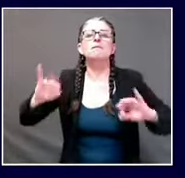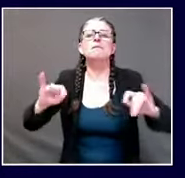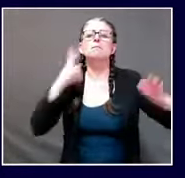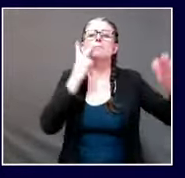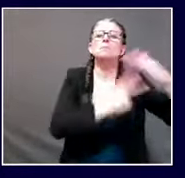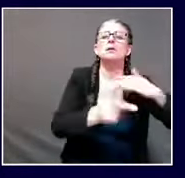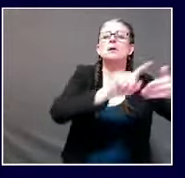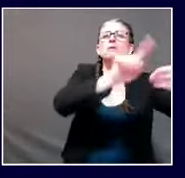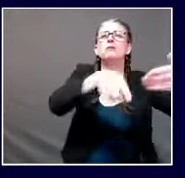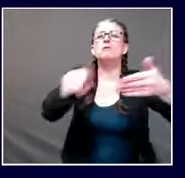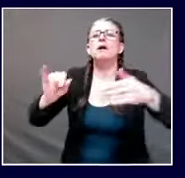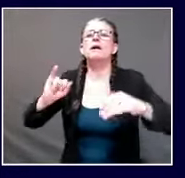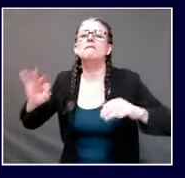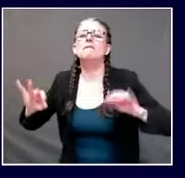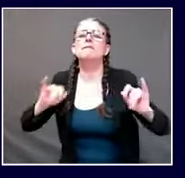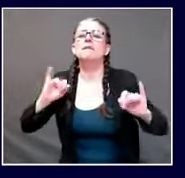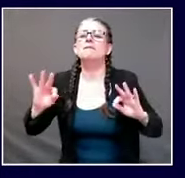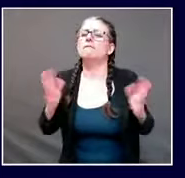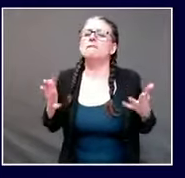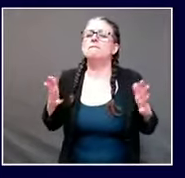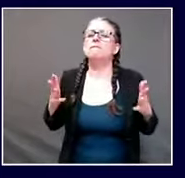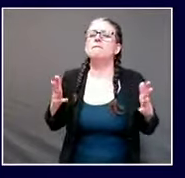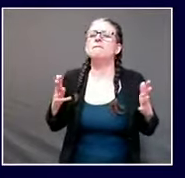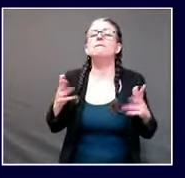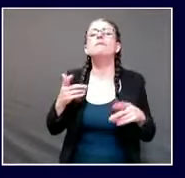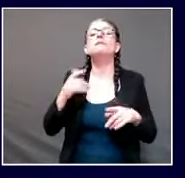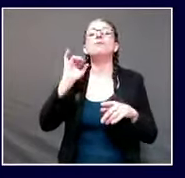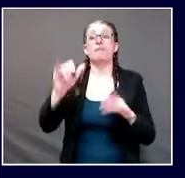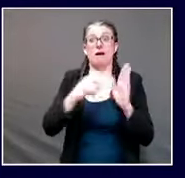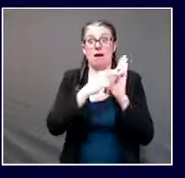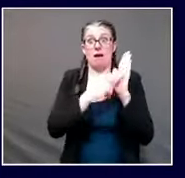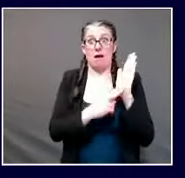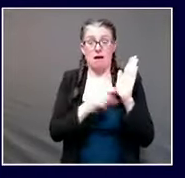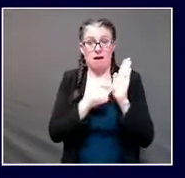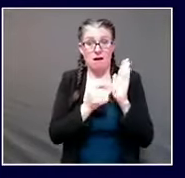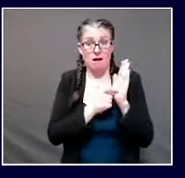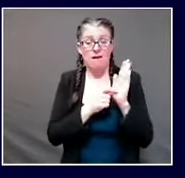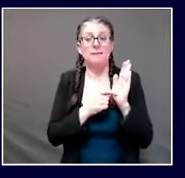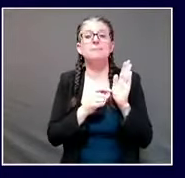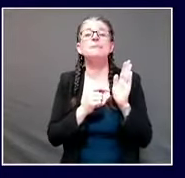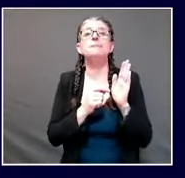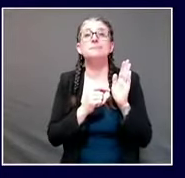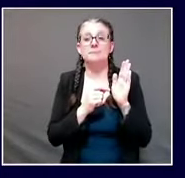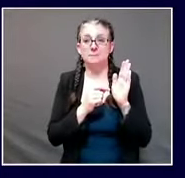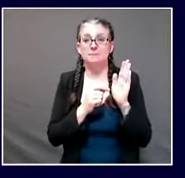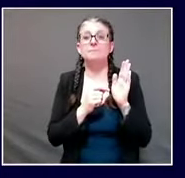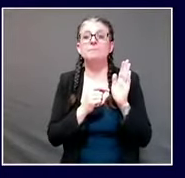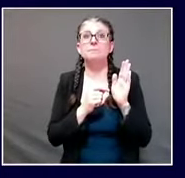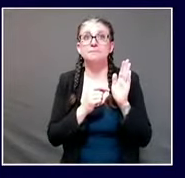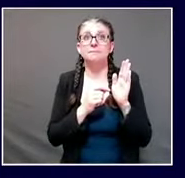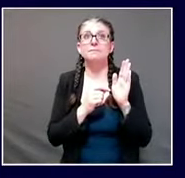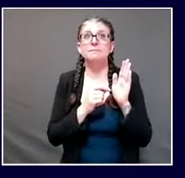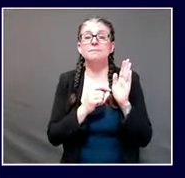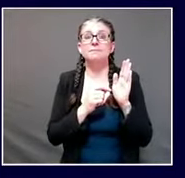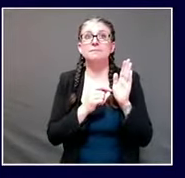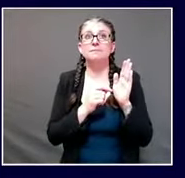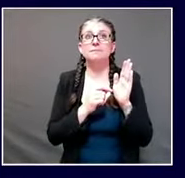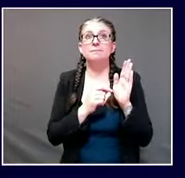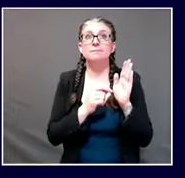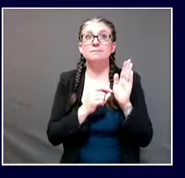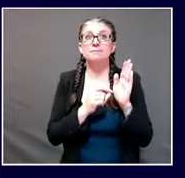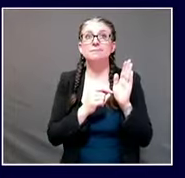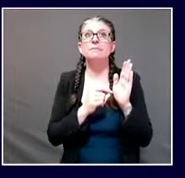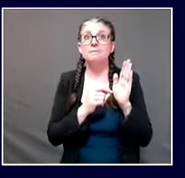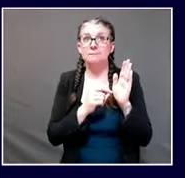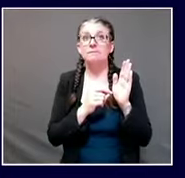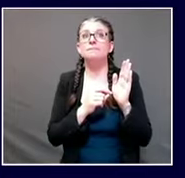virus could take according to papers and and surveys that have been put forth uh some of which have been reported in in